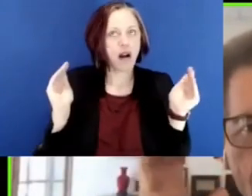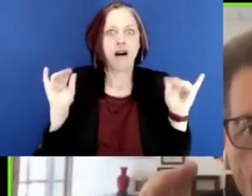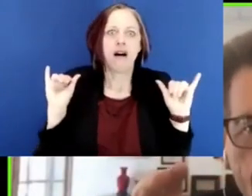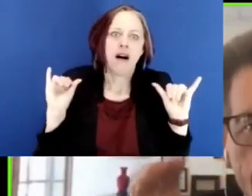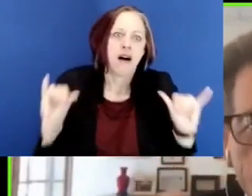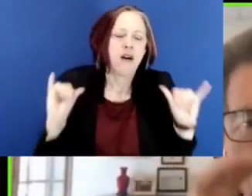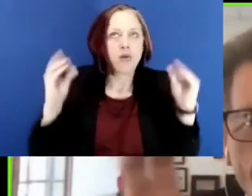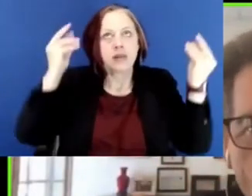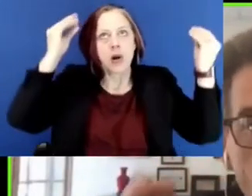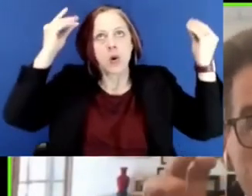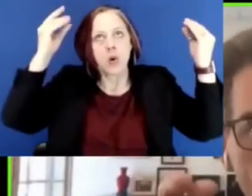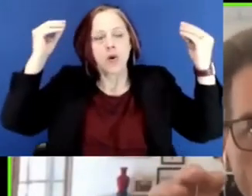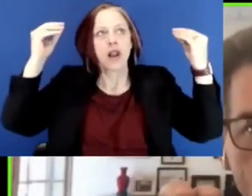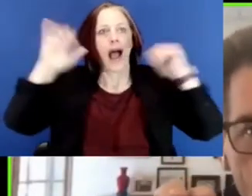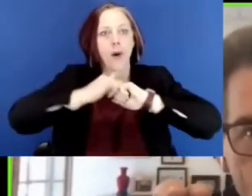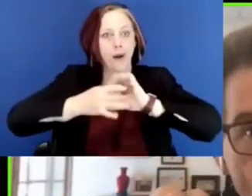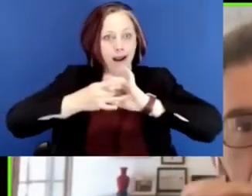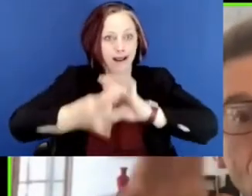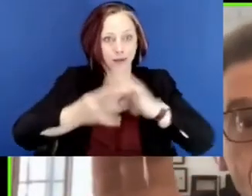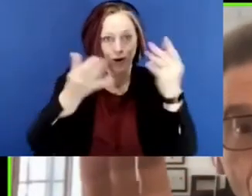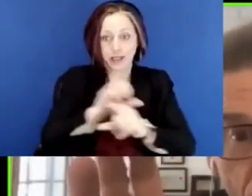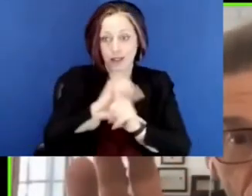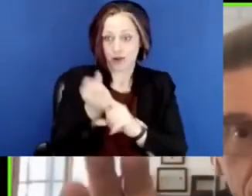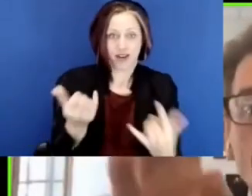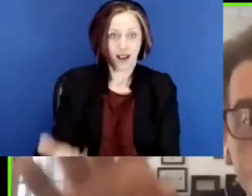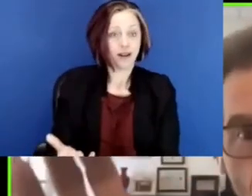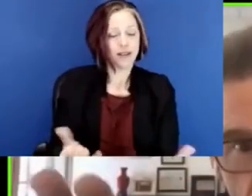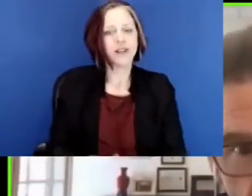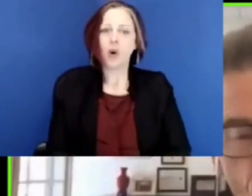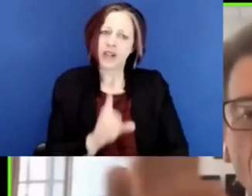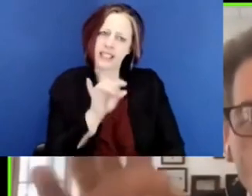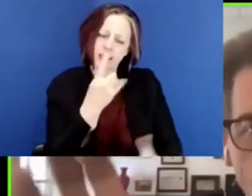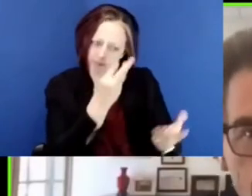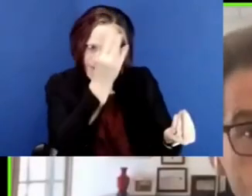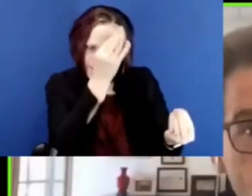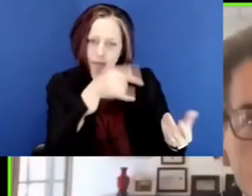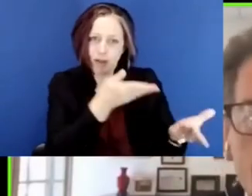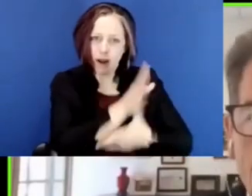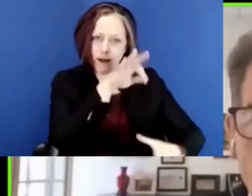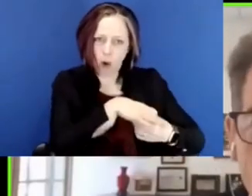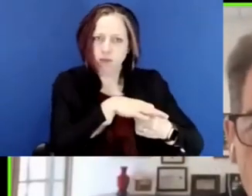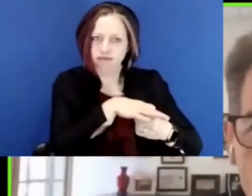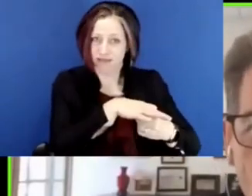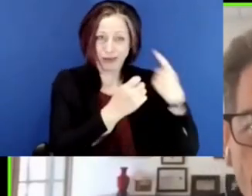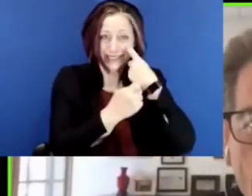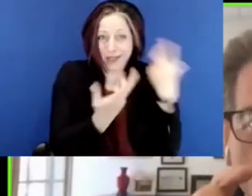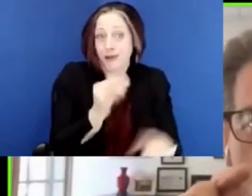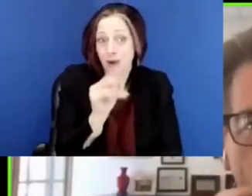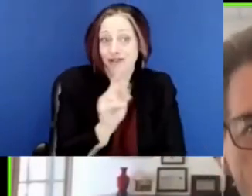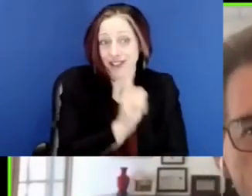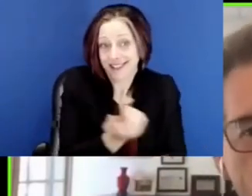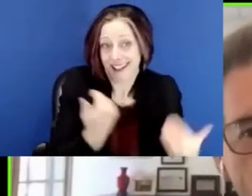think about this in regards to our current situation. We've debated the right to vote and things pretty recently here in Minnesota.